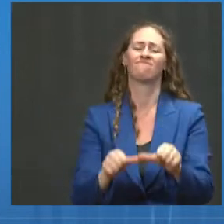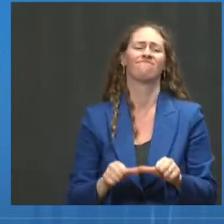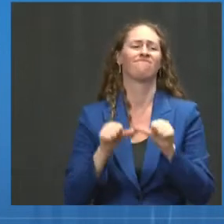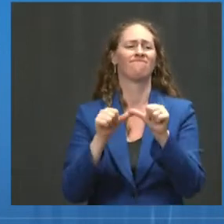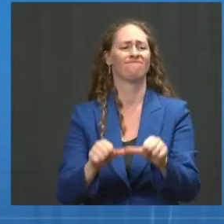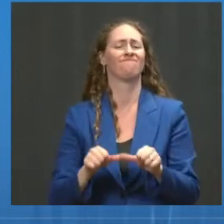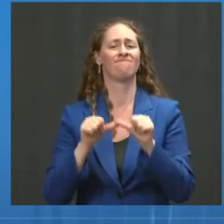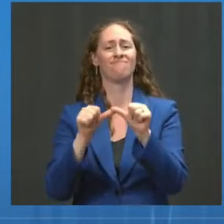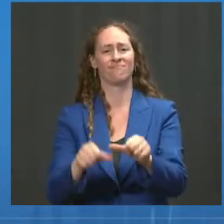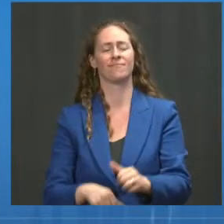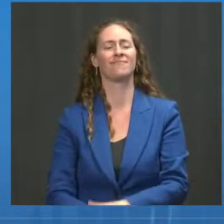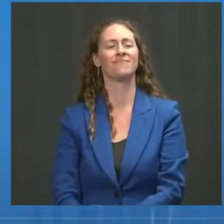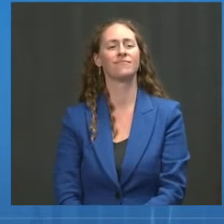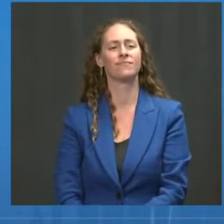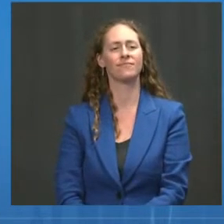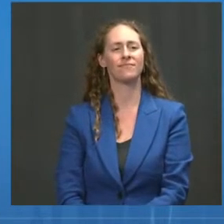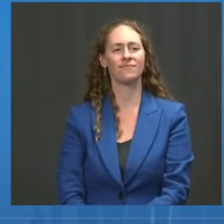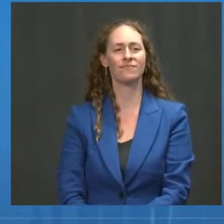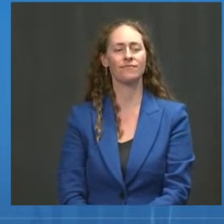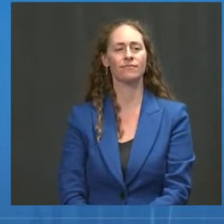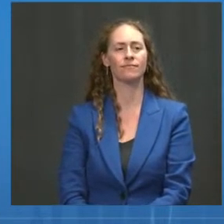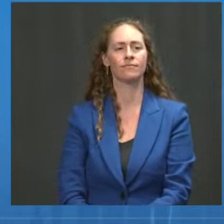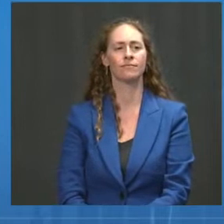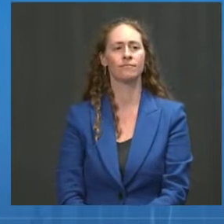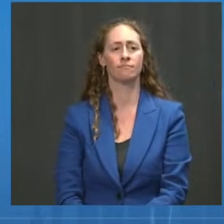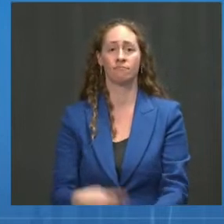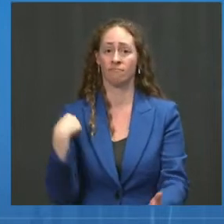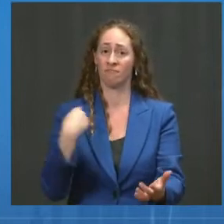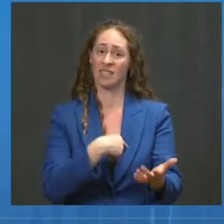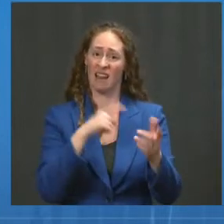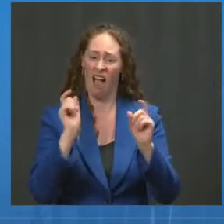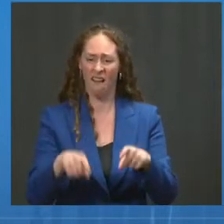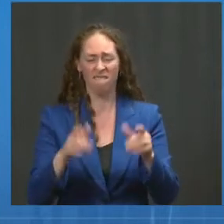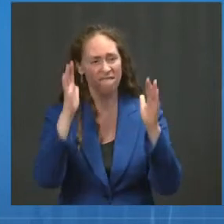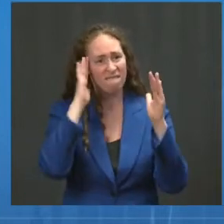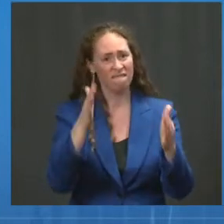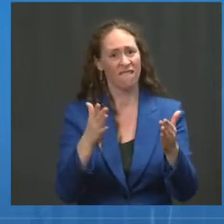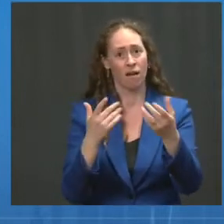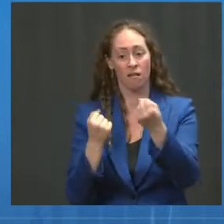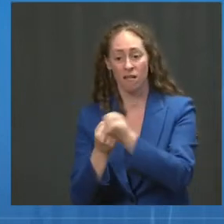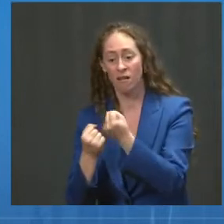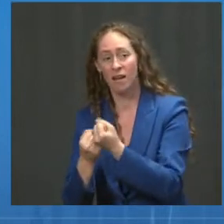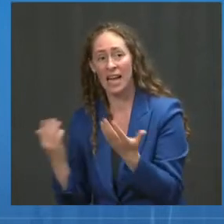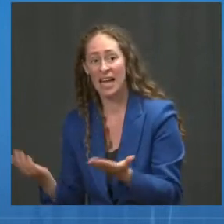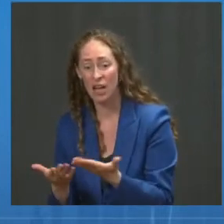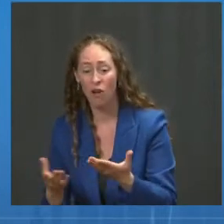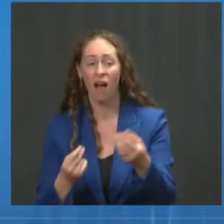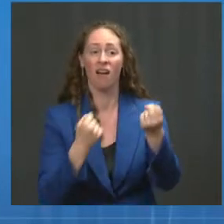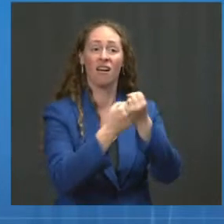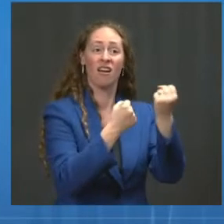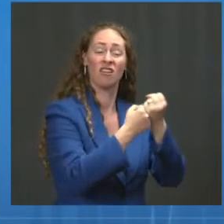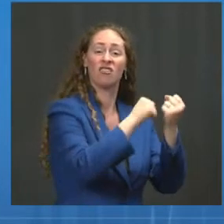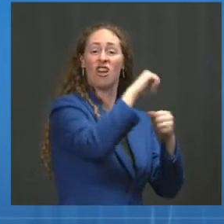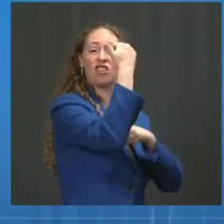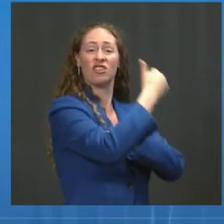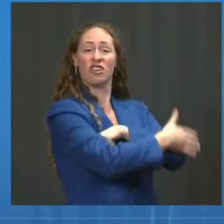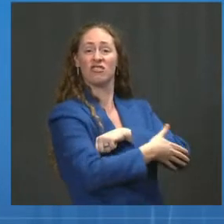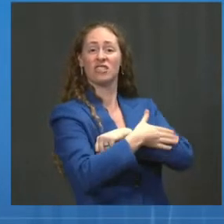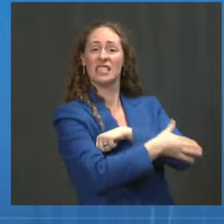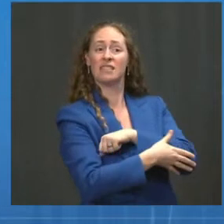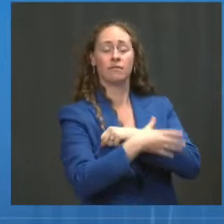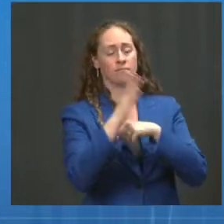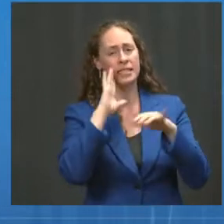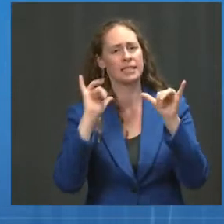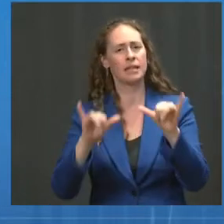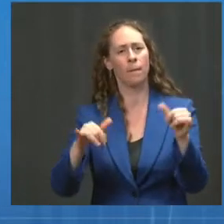situation where we're going to do both. We're going to both protect the American people, and we're going to do more and more to help vaccinate